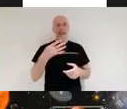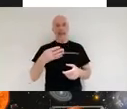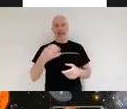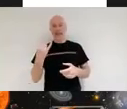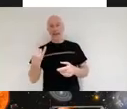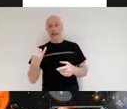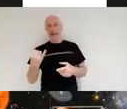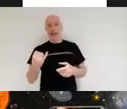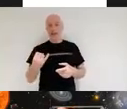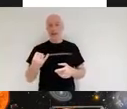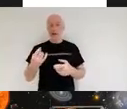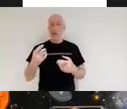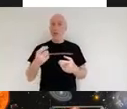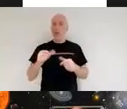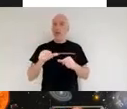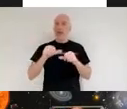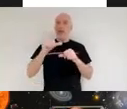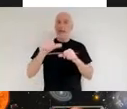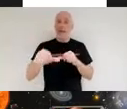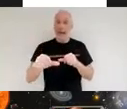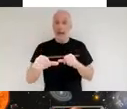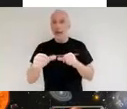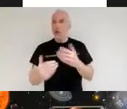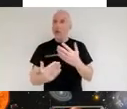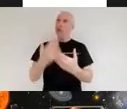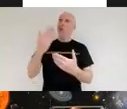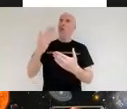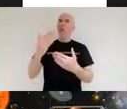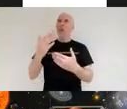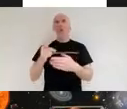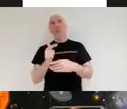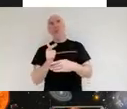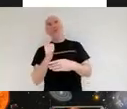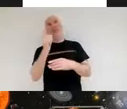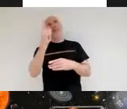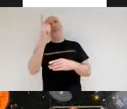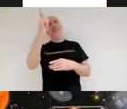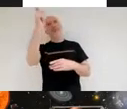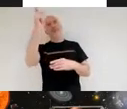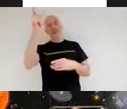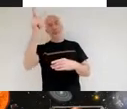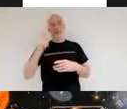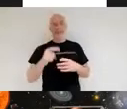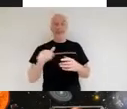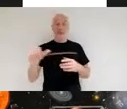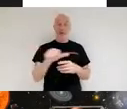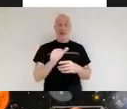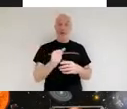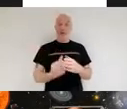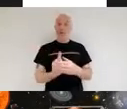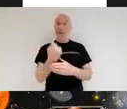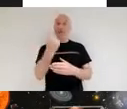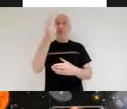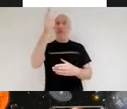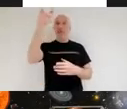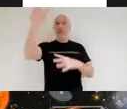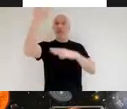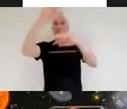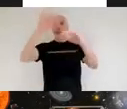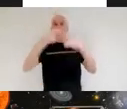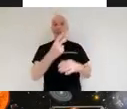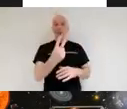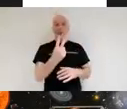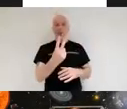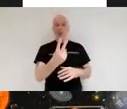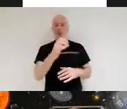initially the web telescope had a launch date scheduled or planned for 2007. obviously that